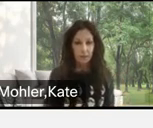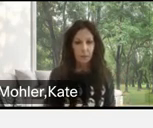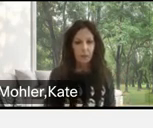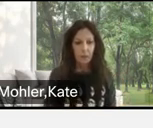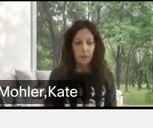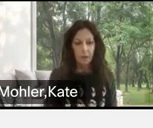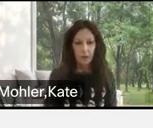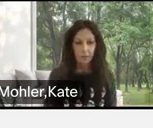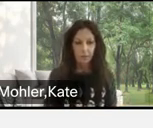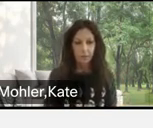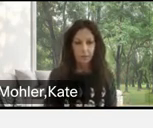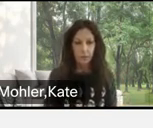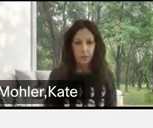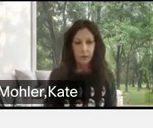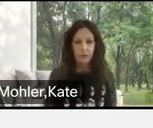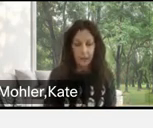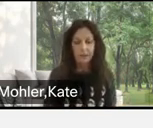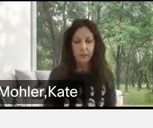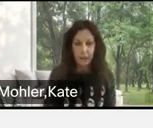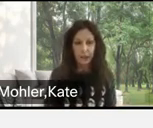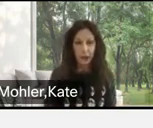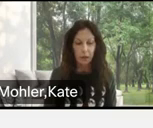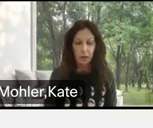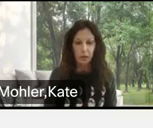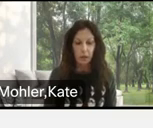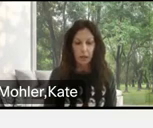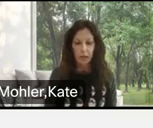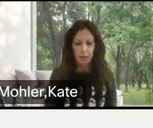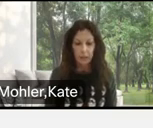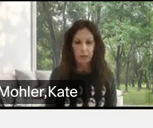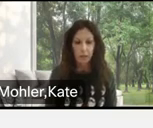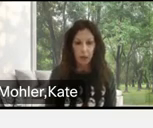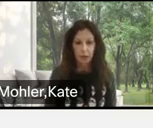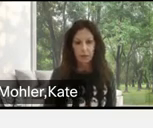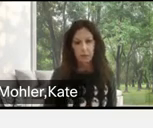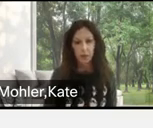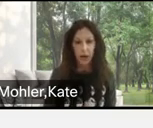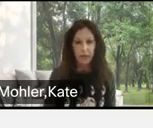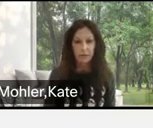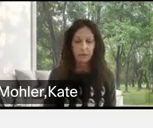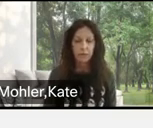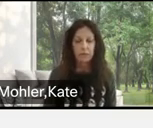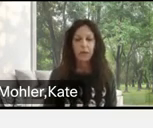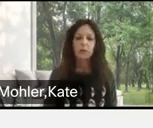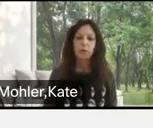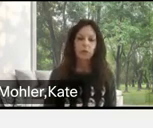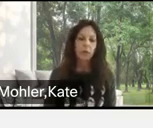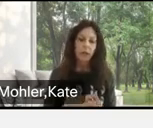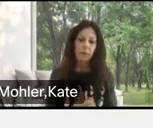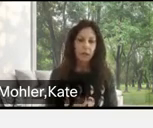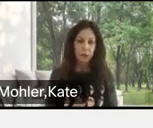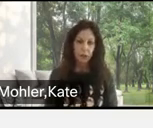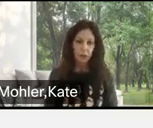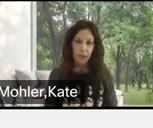takes some, it takes some care, and it takes some caution. So, I stick to a schedule,